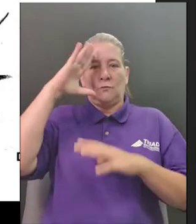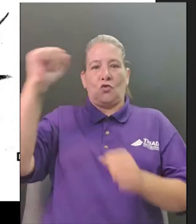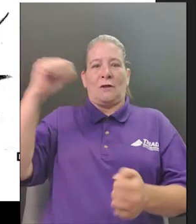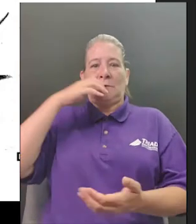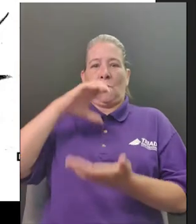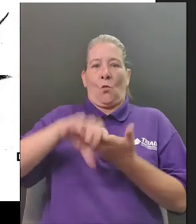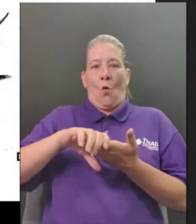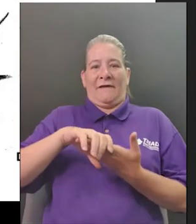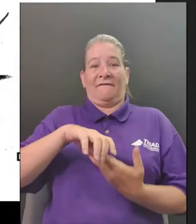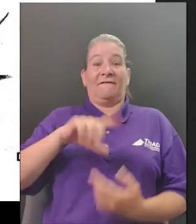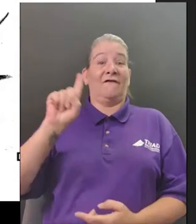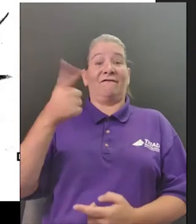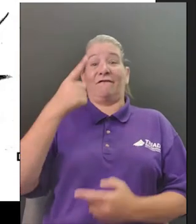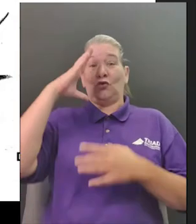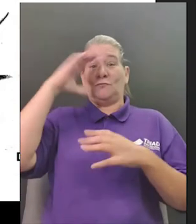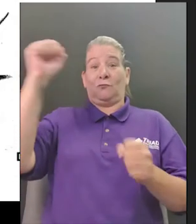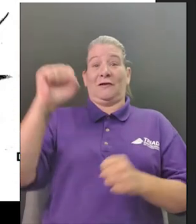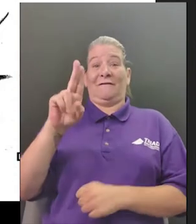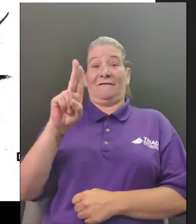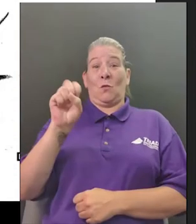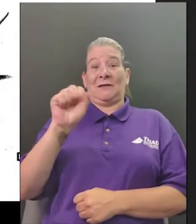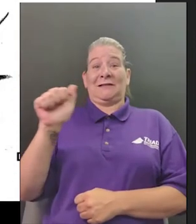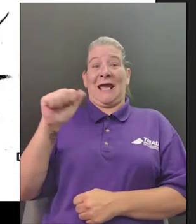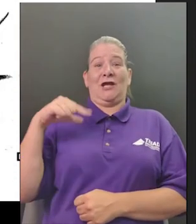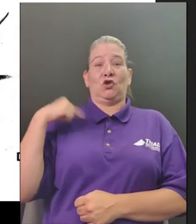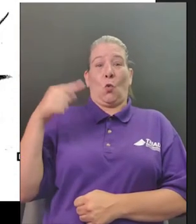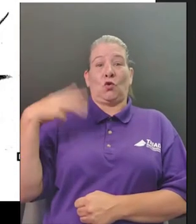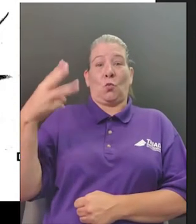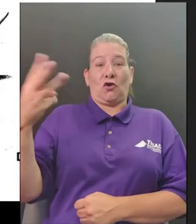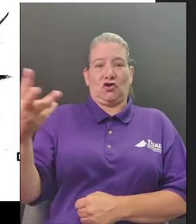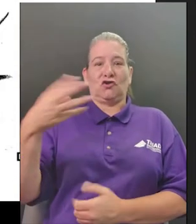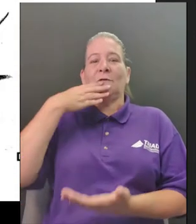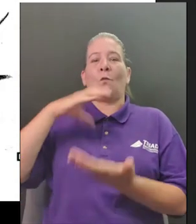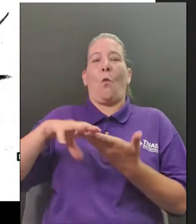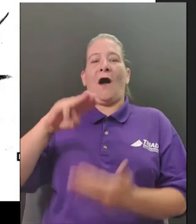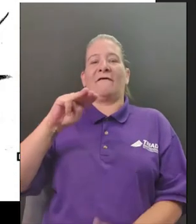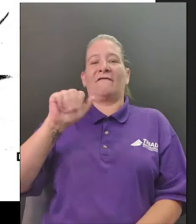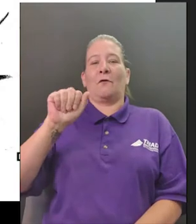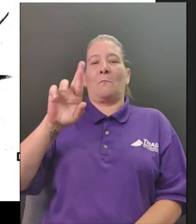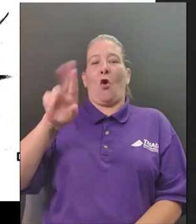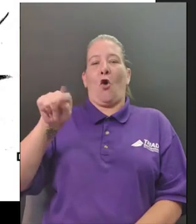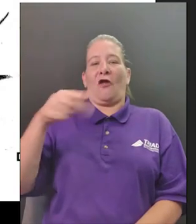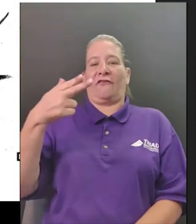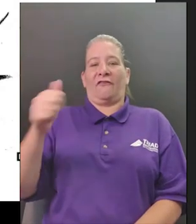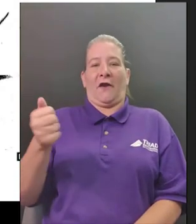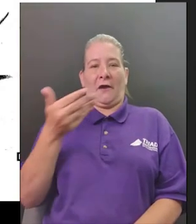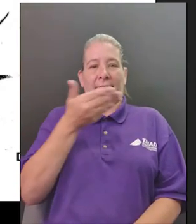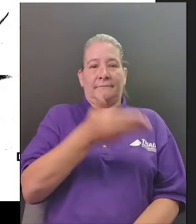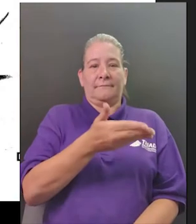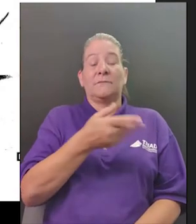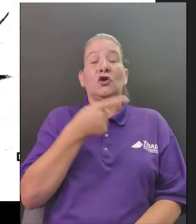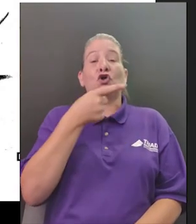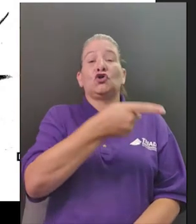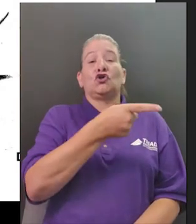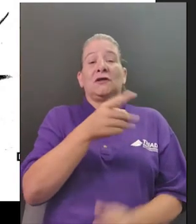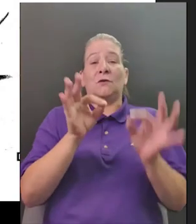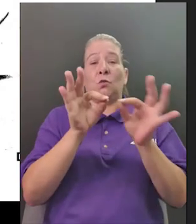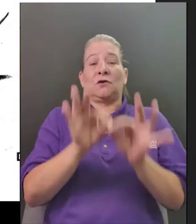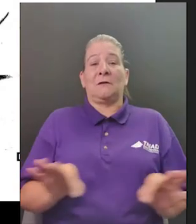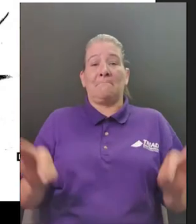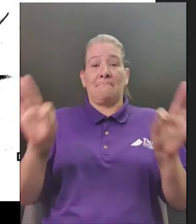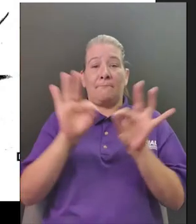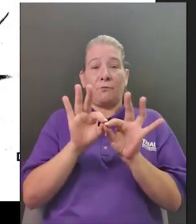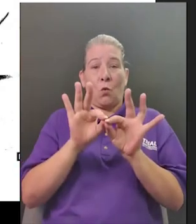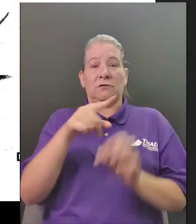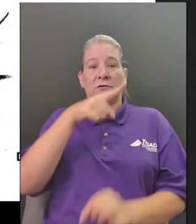we've seen some first ladies do that before when they didn't want people to notice them or see them so